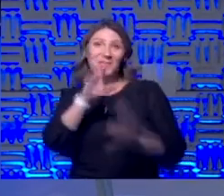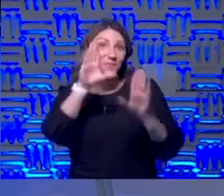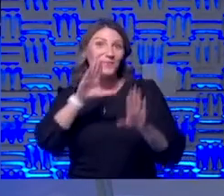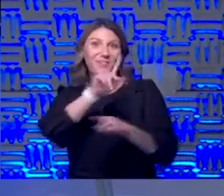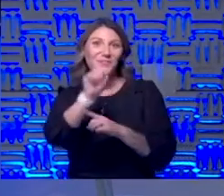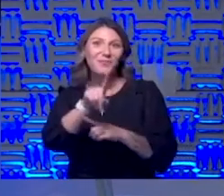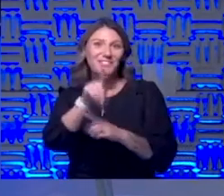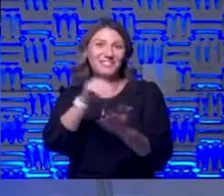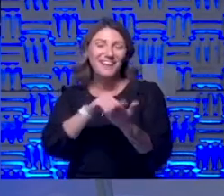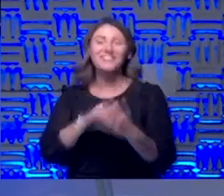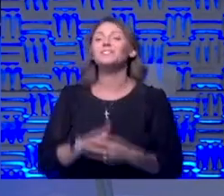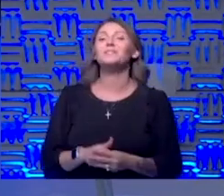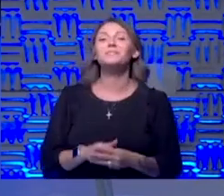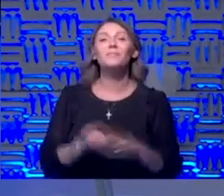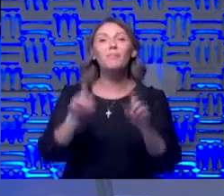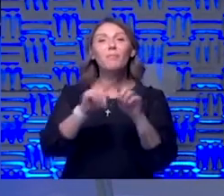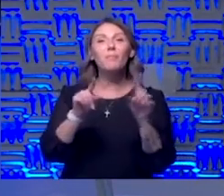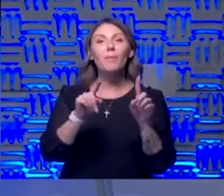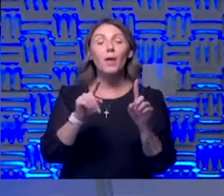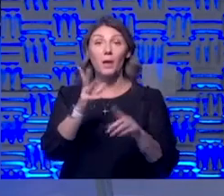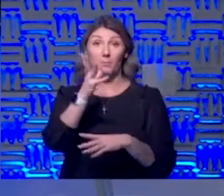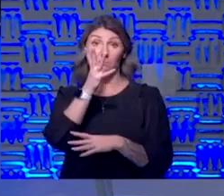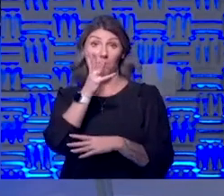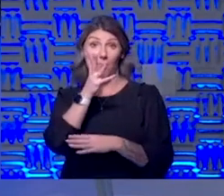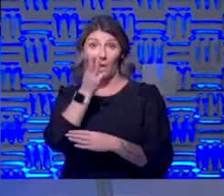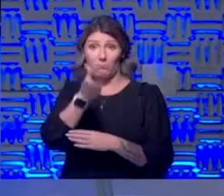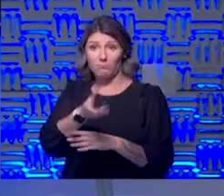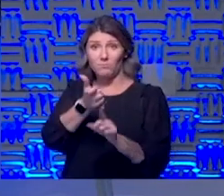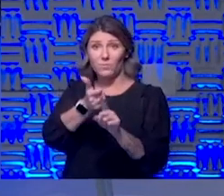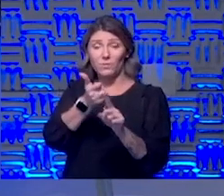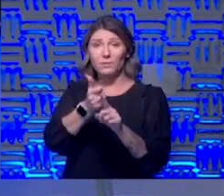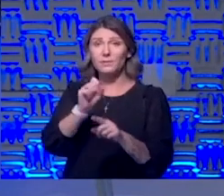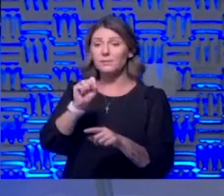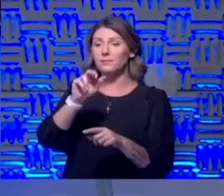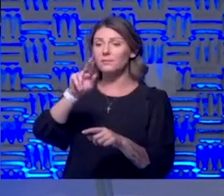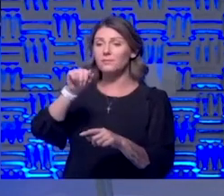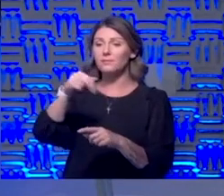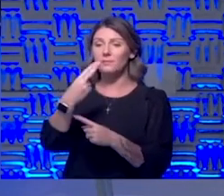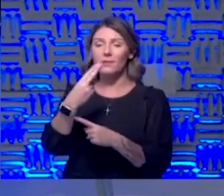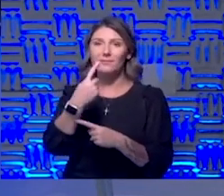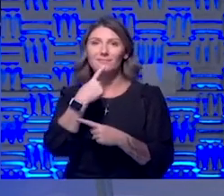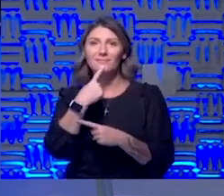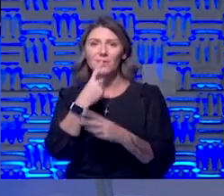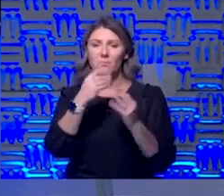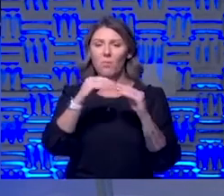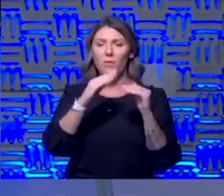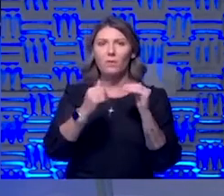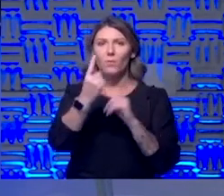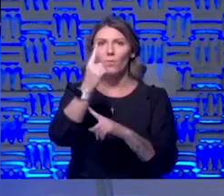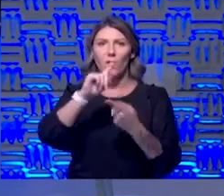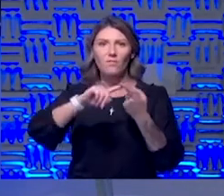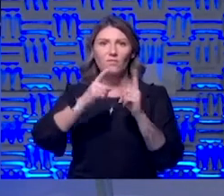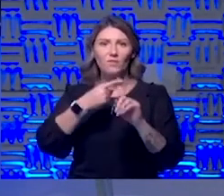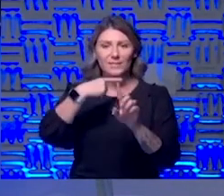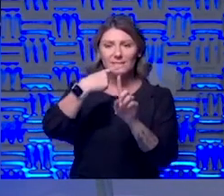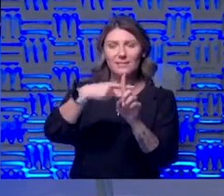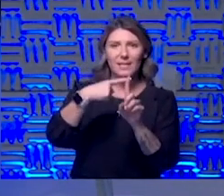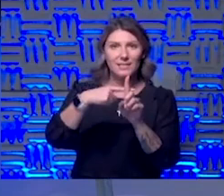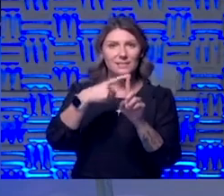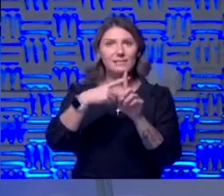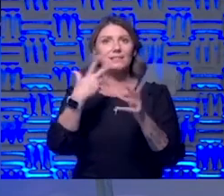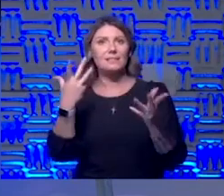but just as a mom sarah says i have more than one friend who has tested positive and has